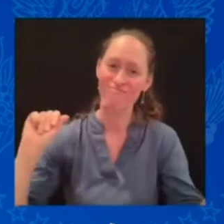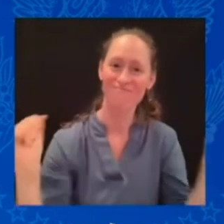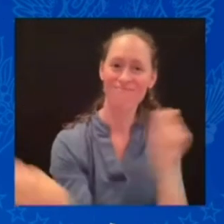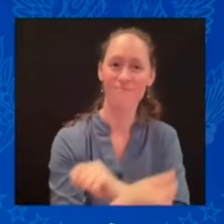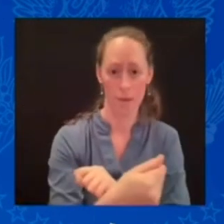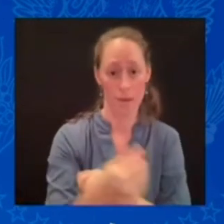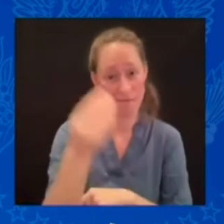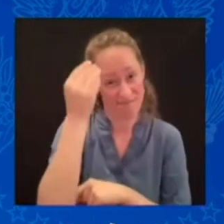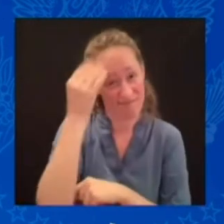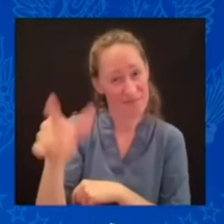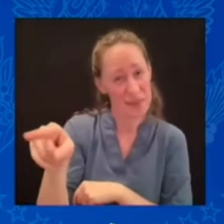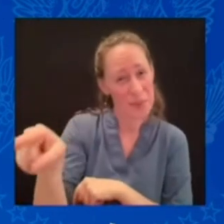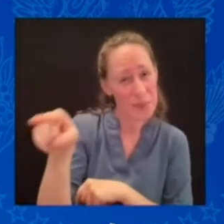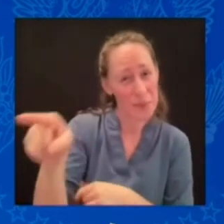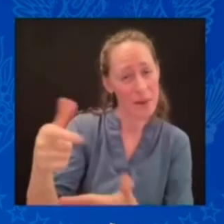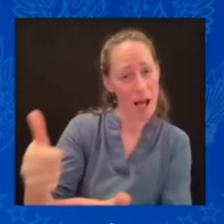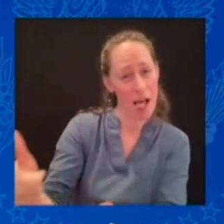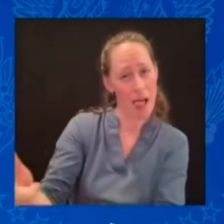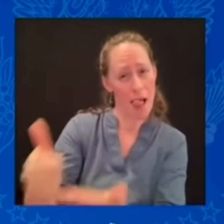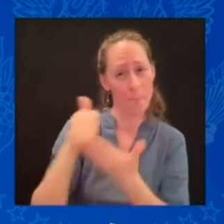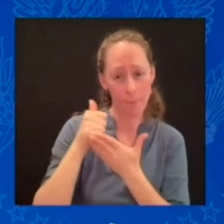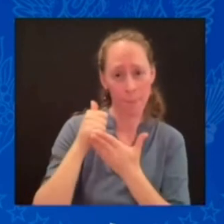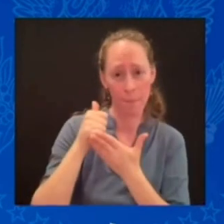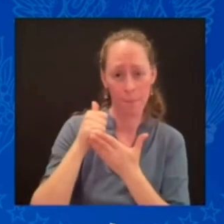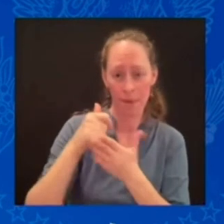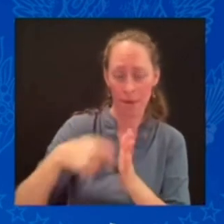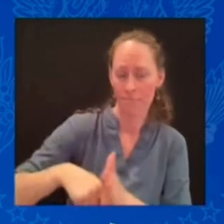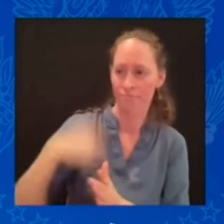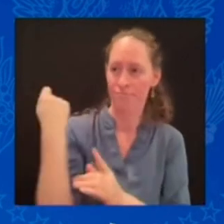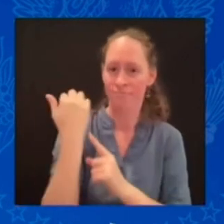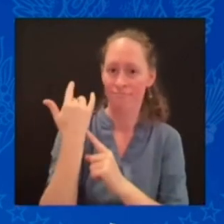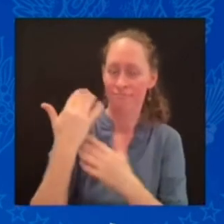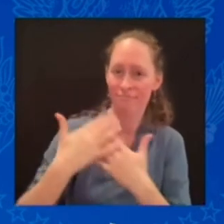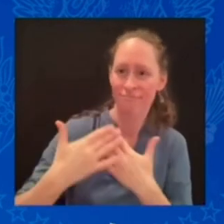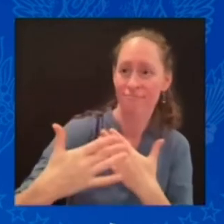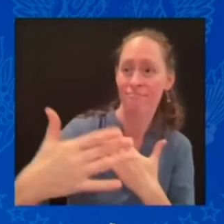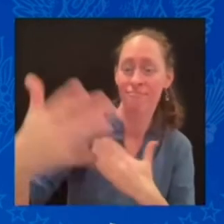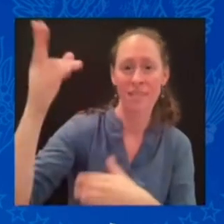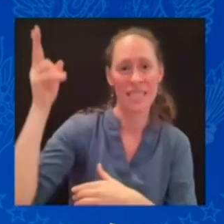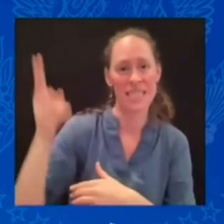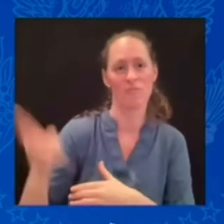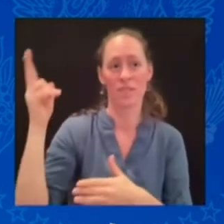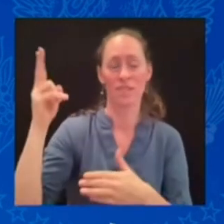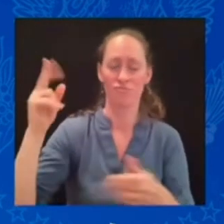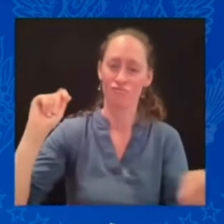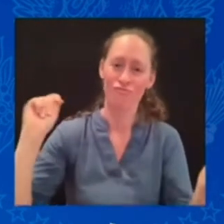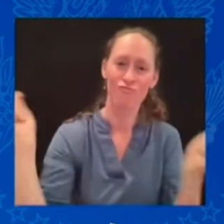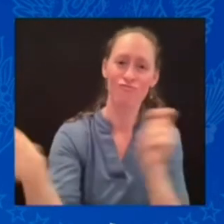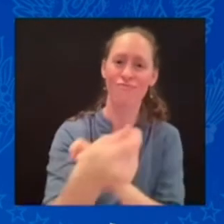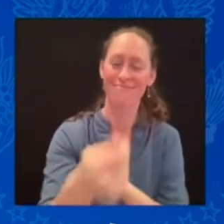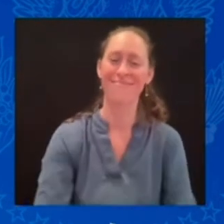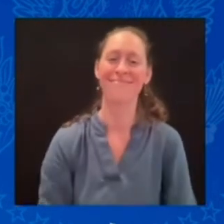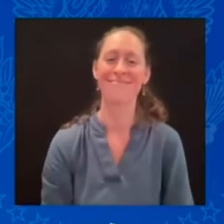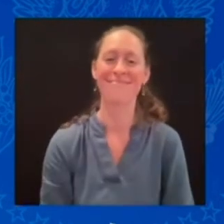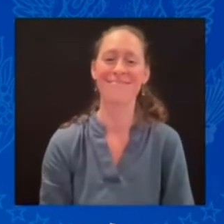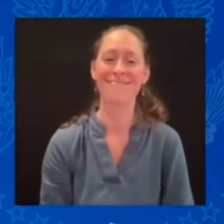I also want to thank you for the willingness meeting. It was